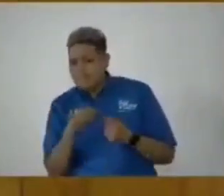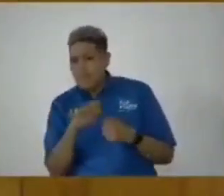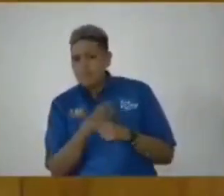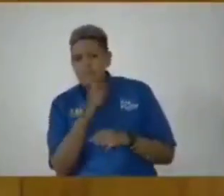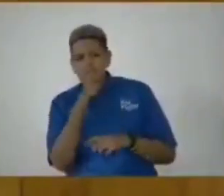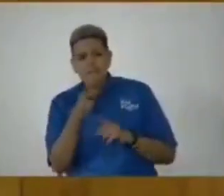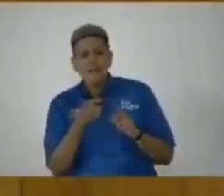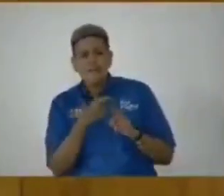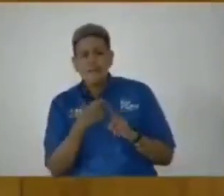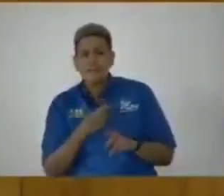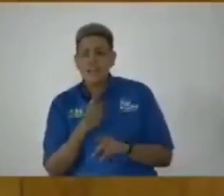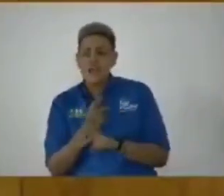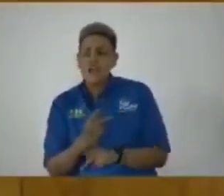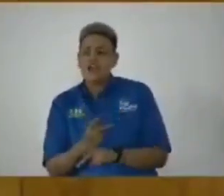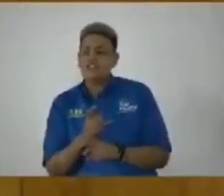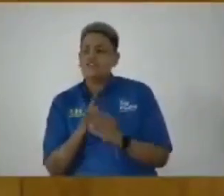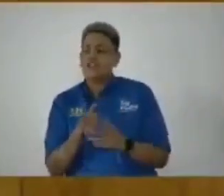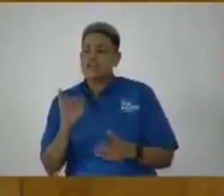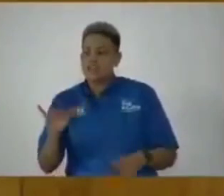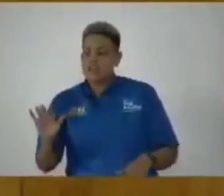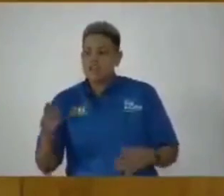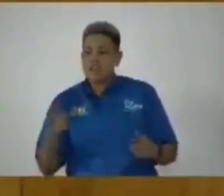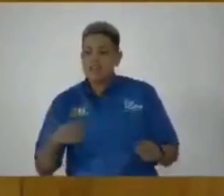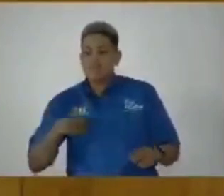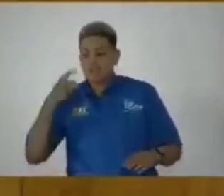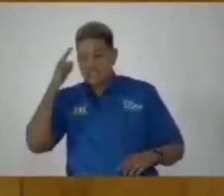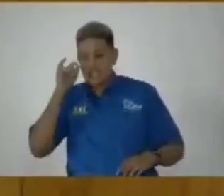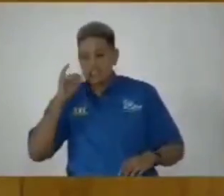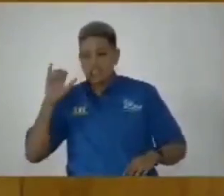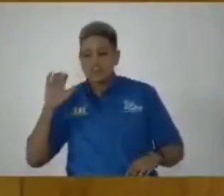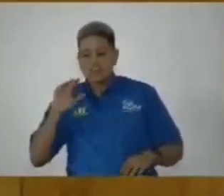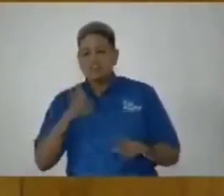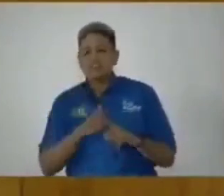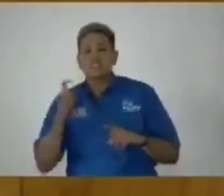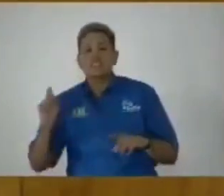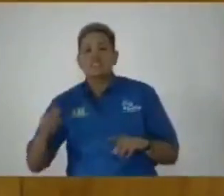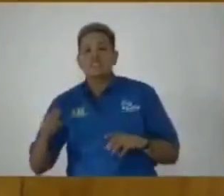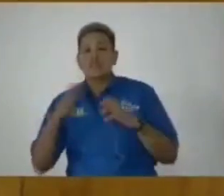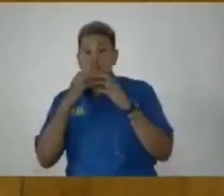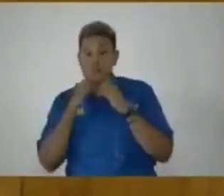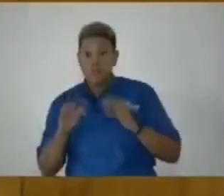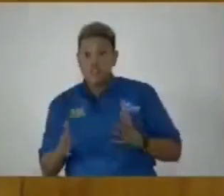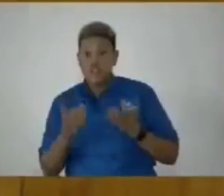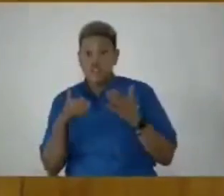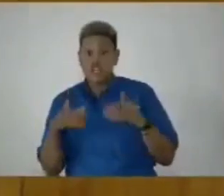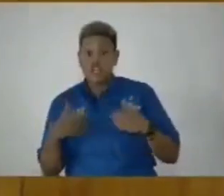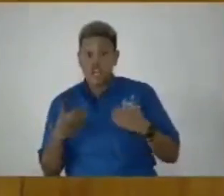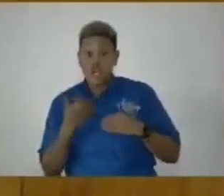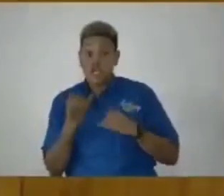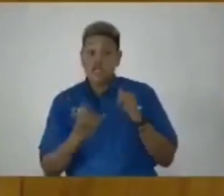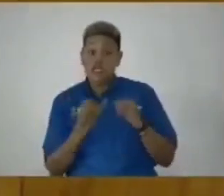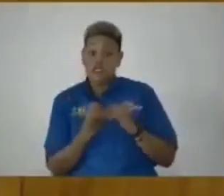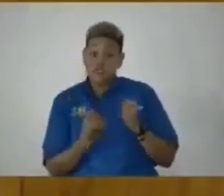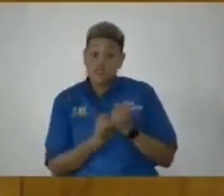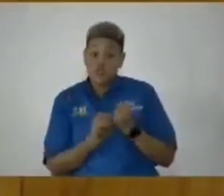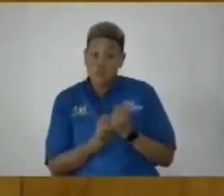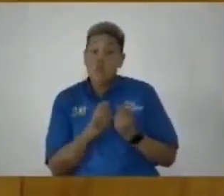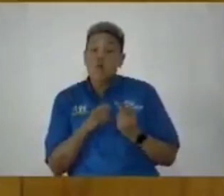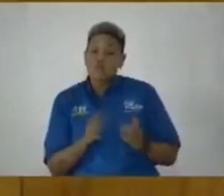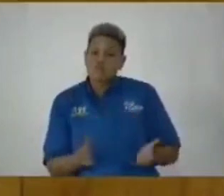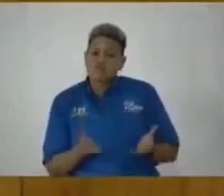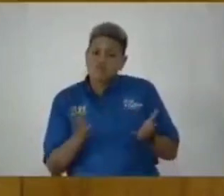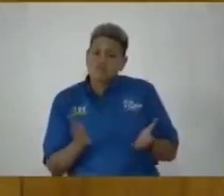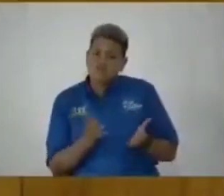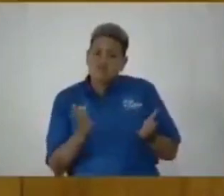I caution against that. I think the Integrity Commission needs to be nurtured as a young institution and supported